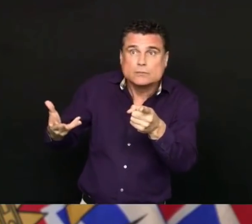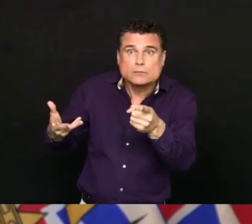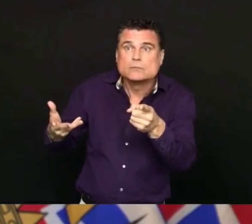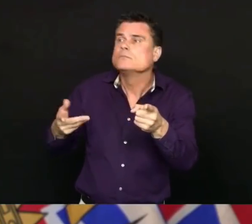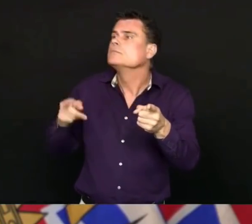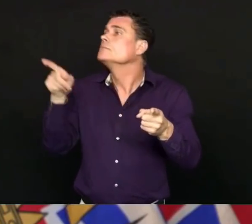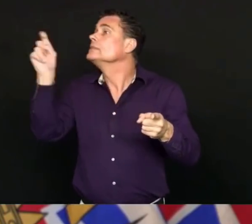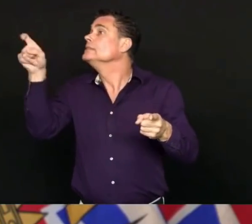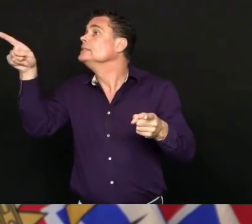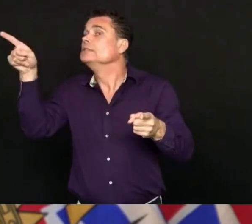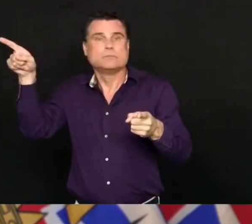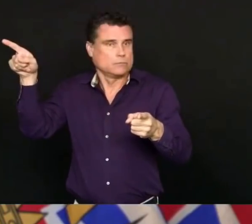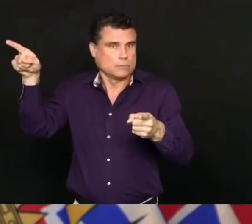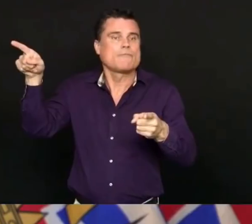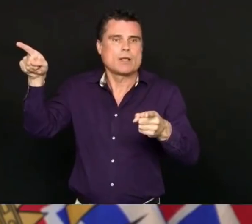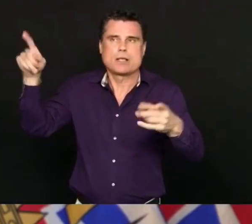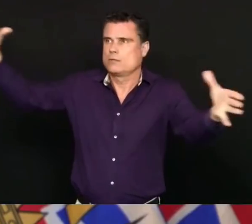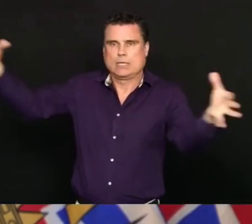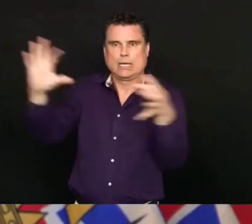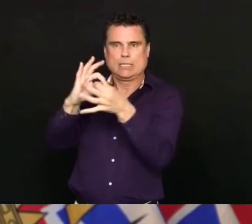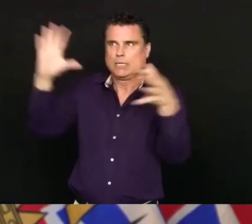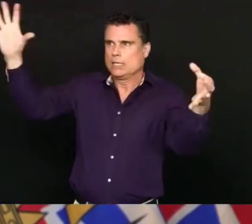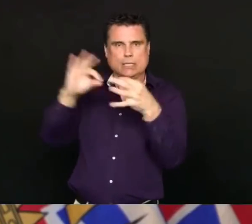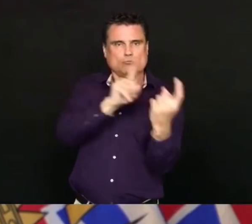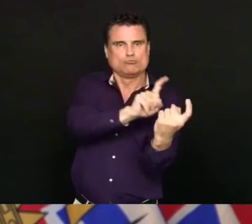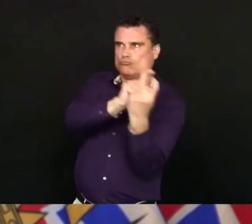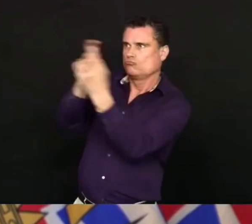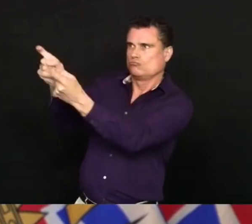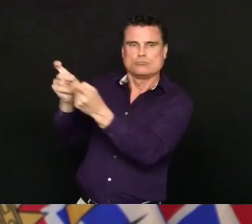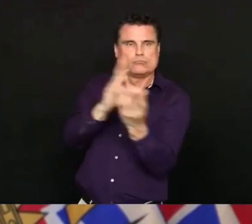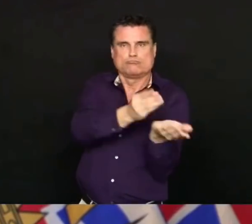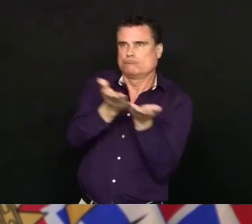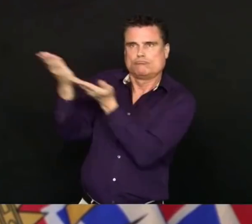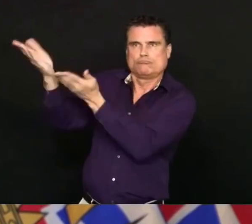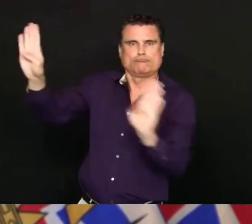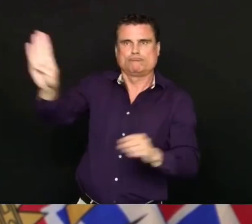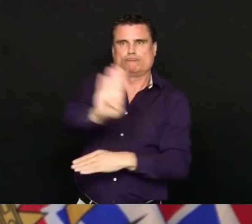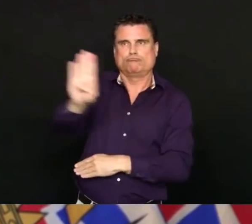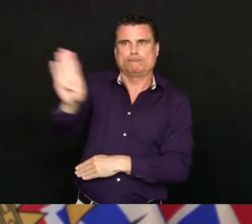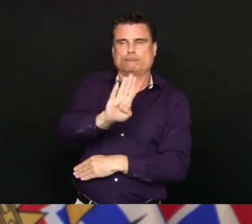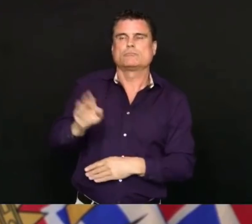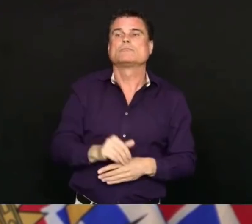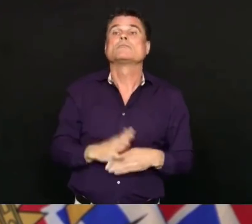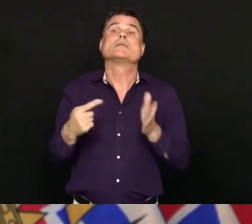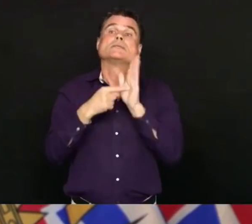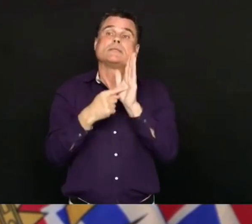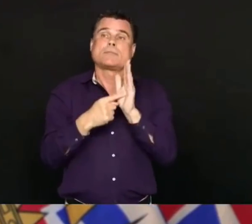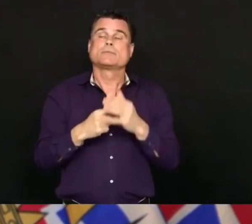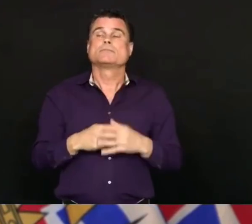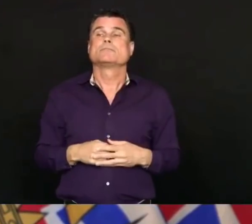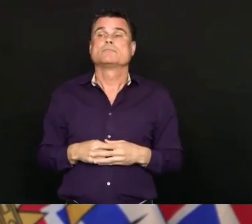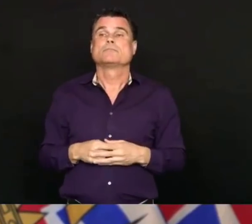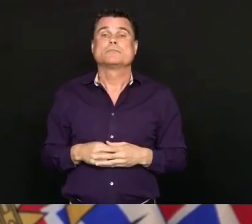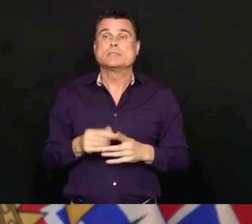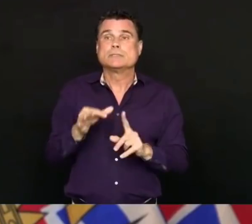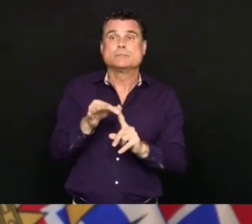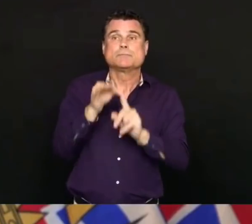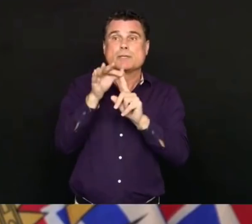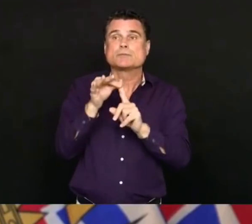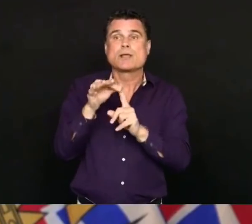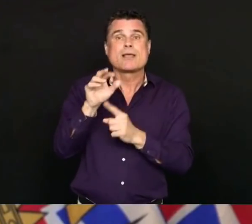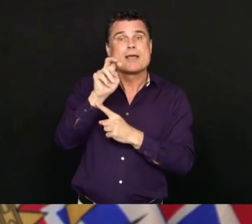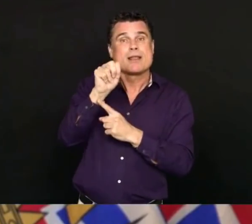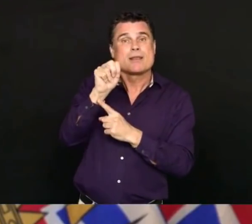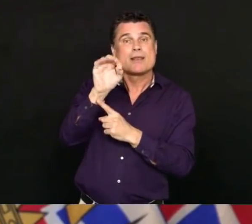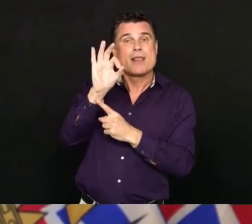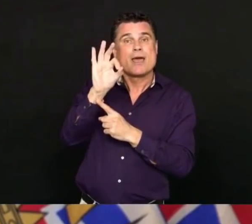specifications. Even N95 respirators are not all created equal. They are made for many different things, and